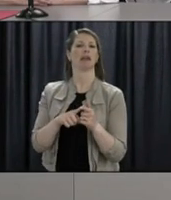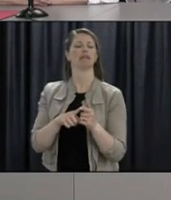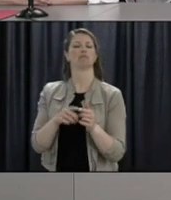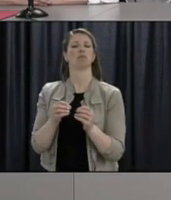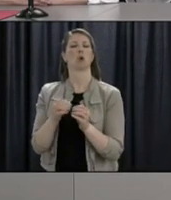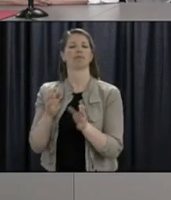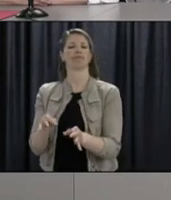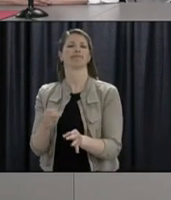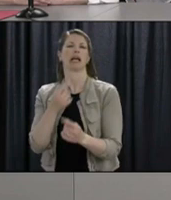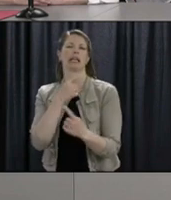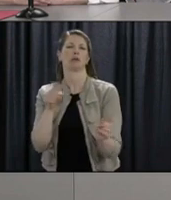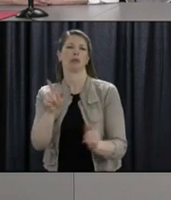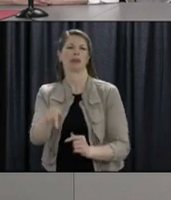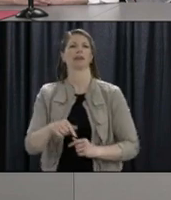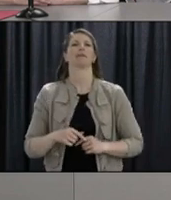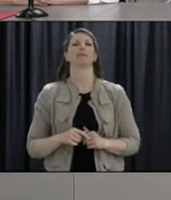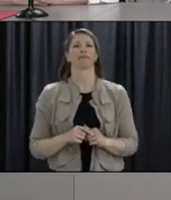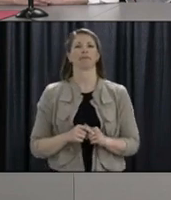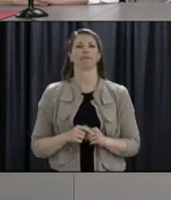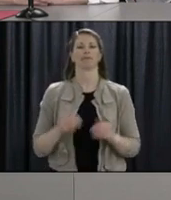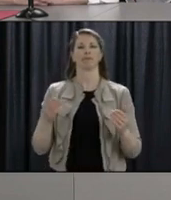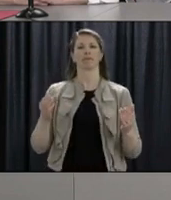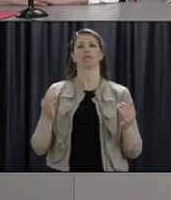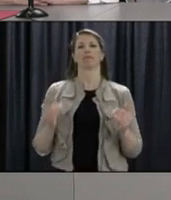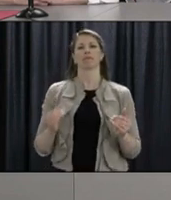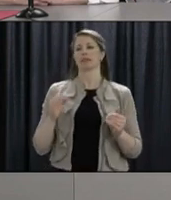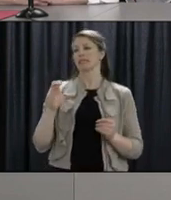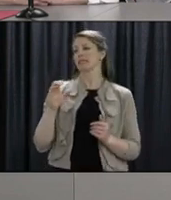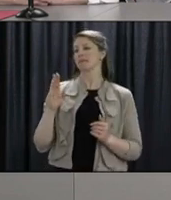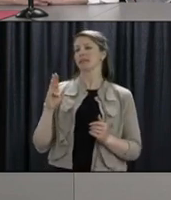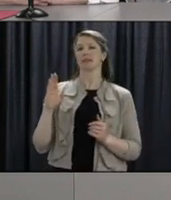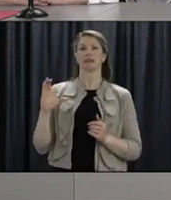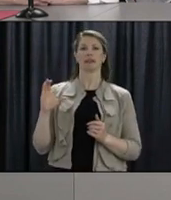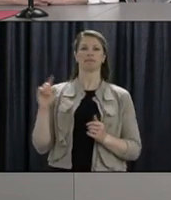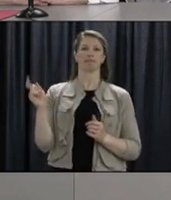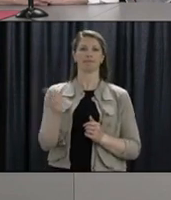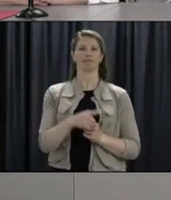Our next question is from Peter Cowan of CBC News. Please go ahead.